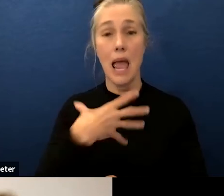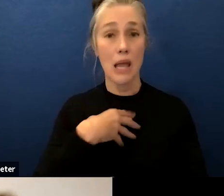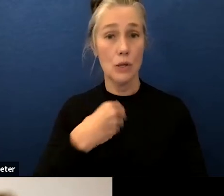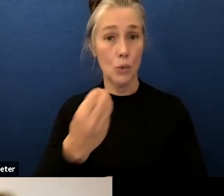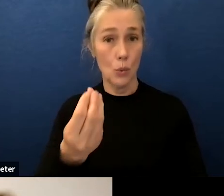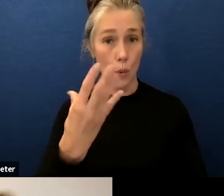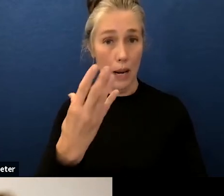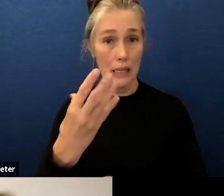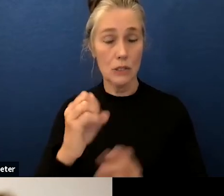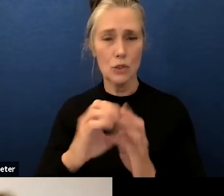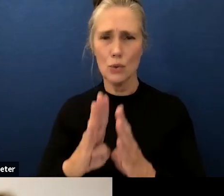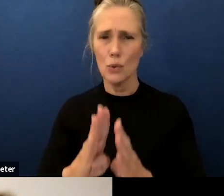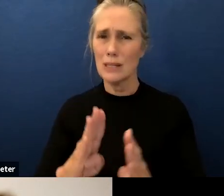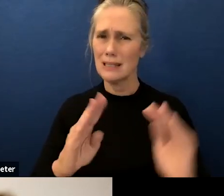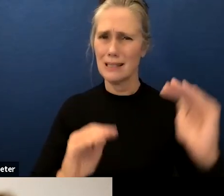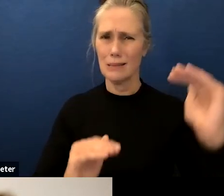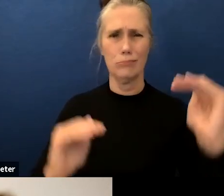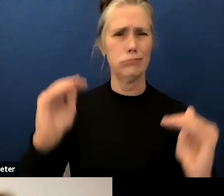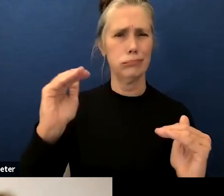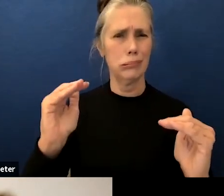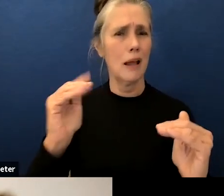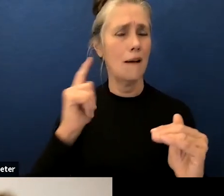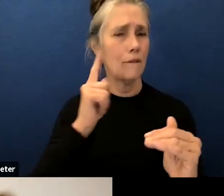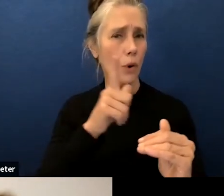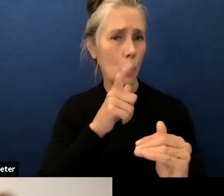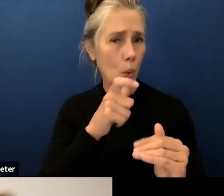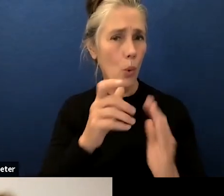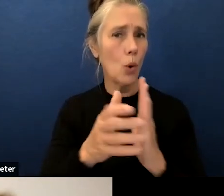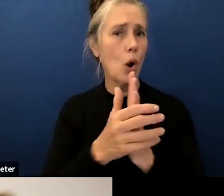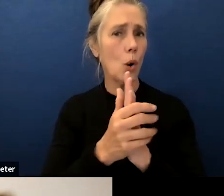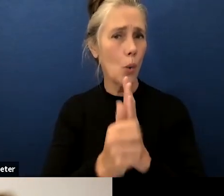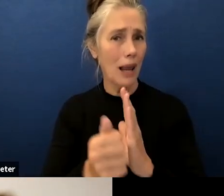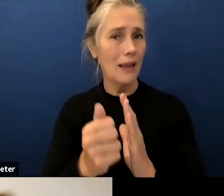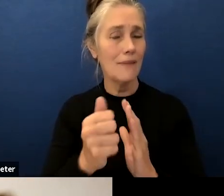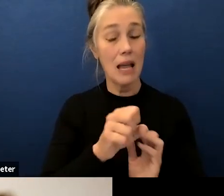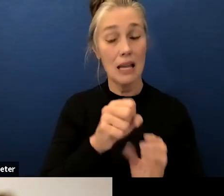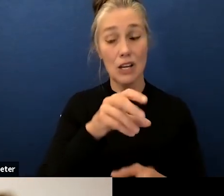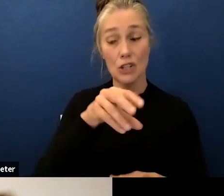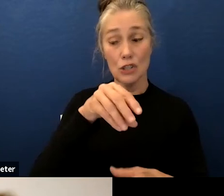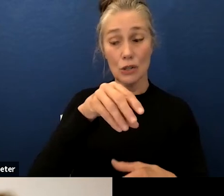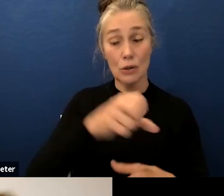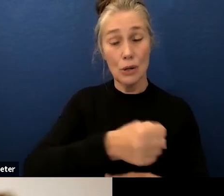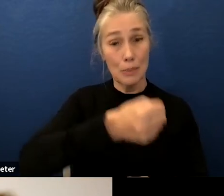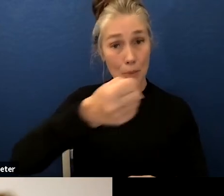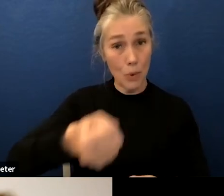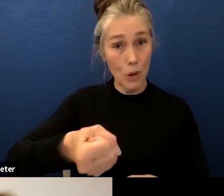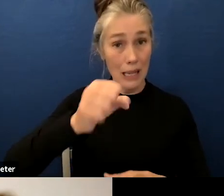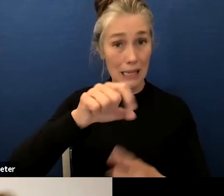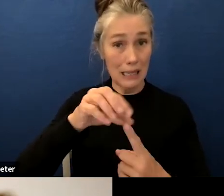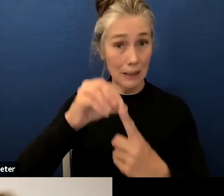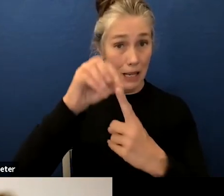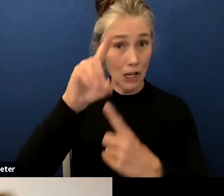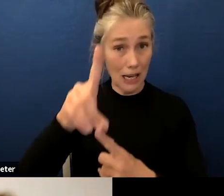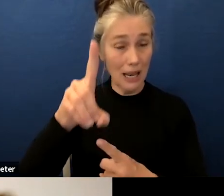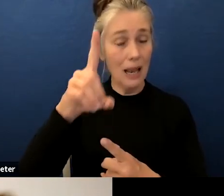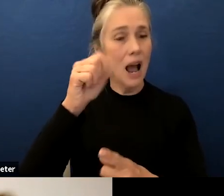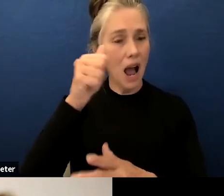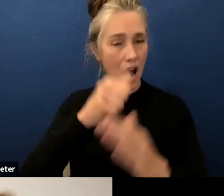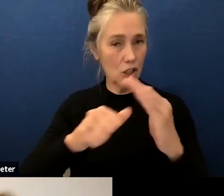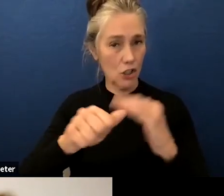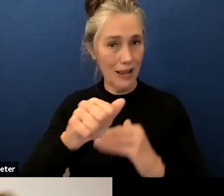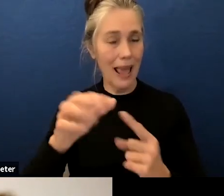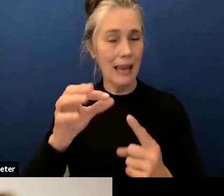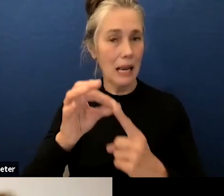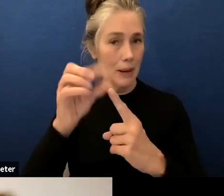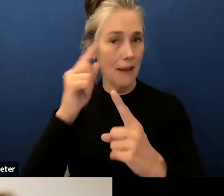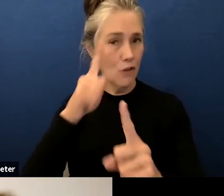disproportionality in the area of qualification for special education under the eligibility of specific